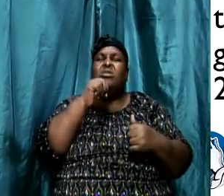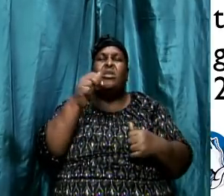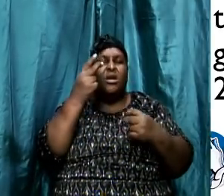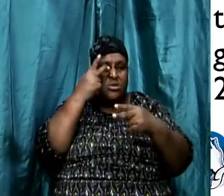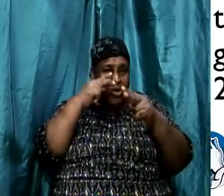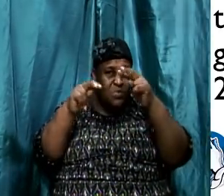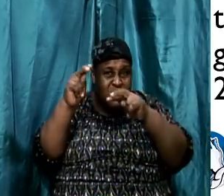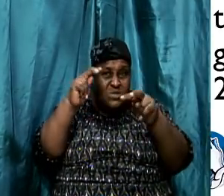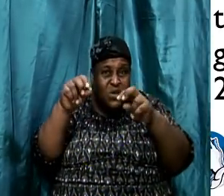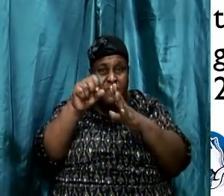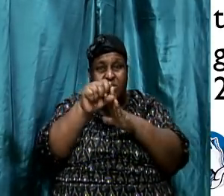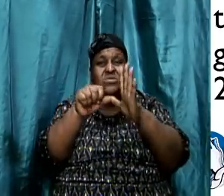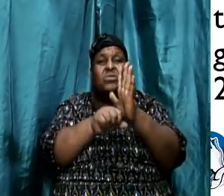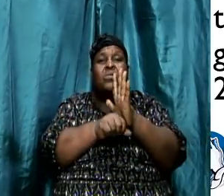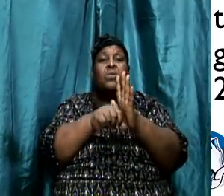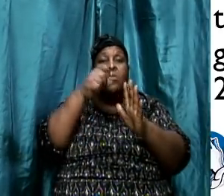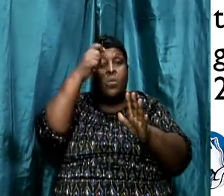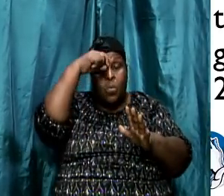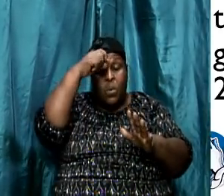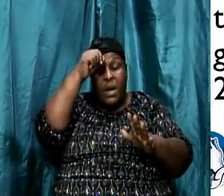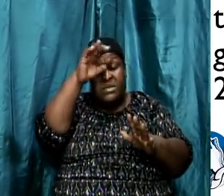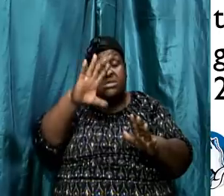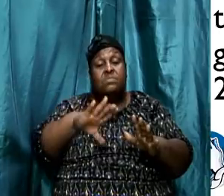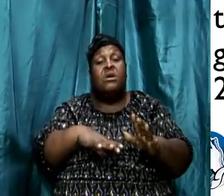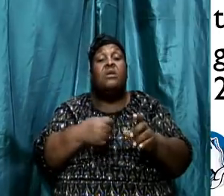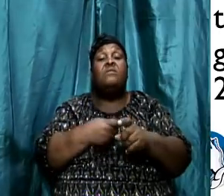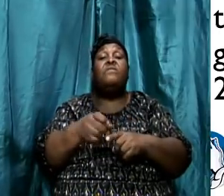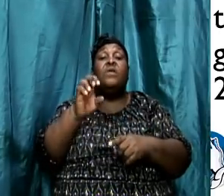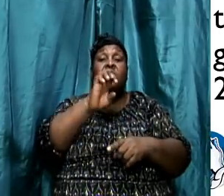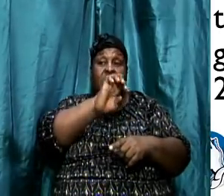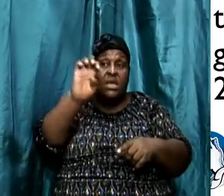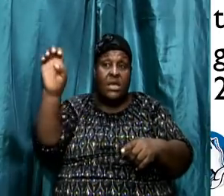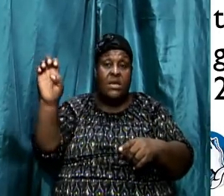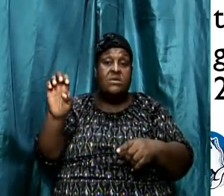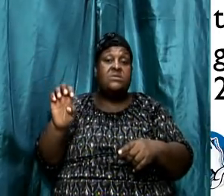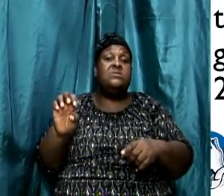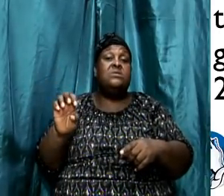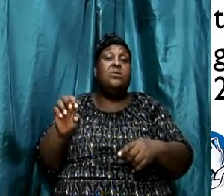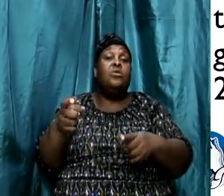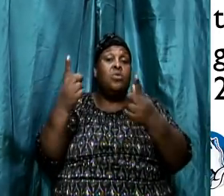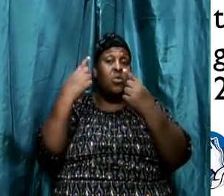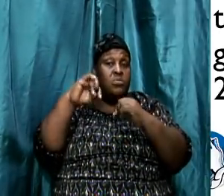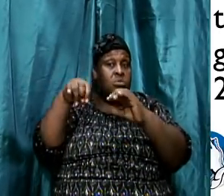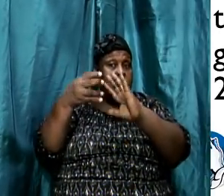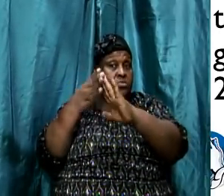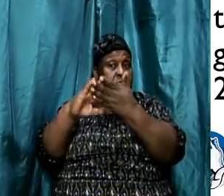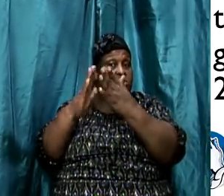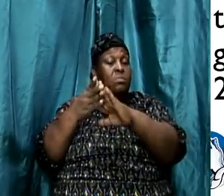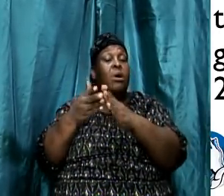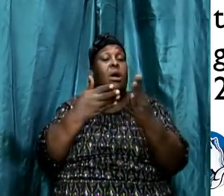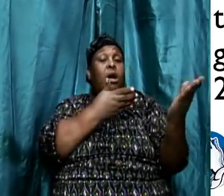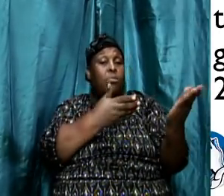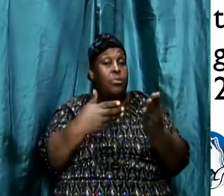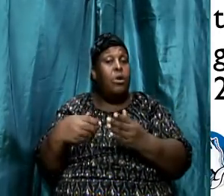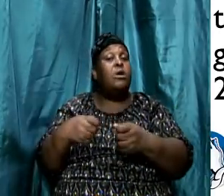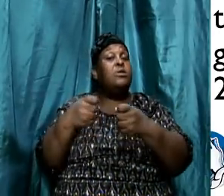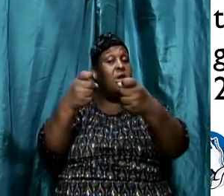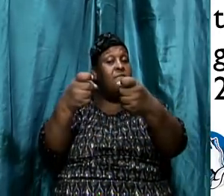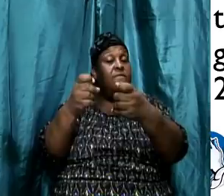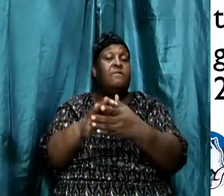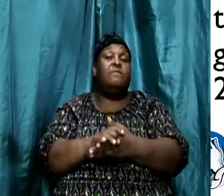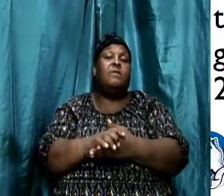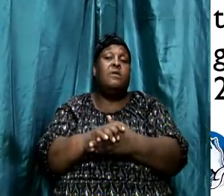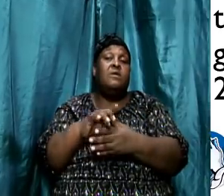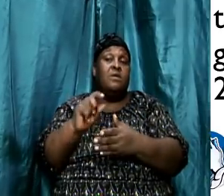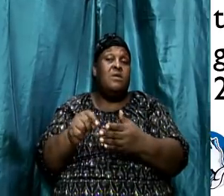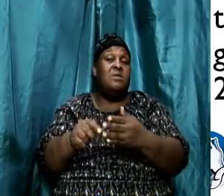says, Behold, wise men from the east came to Jerusalem, and they brought gifts. Now look at this. This might be a simple